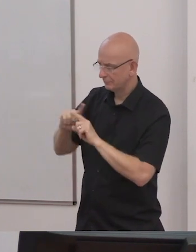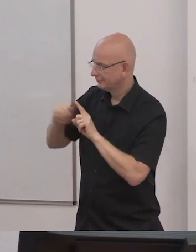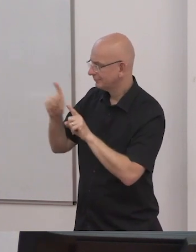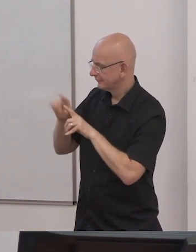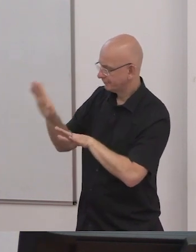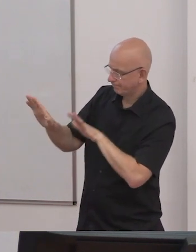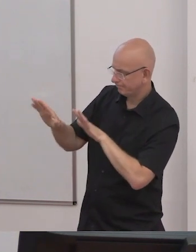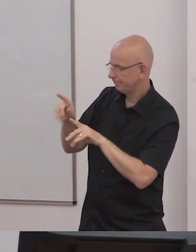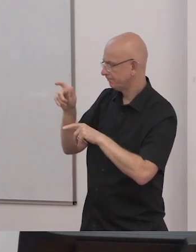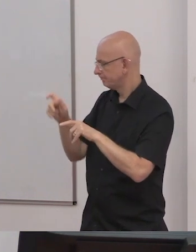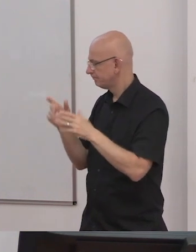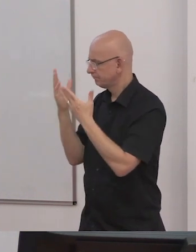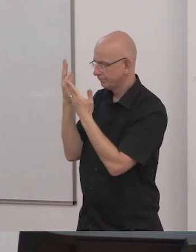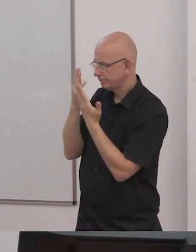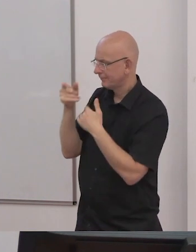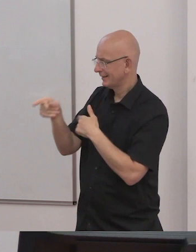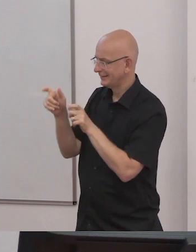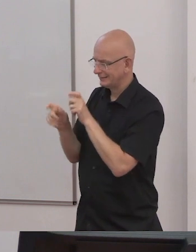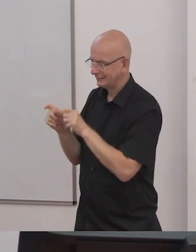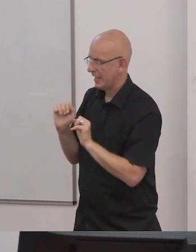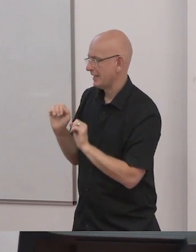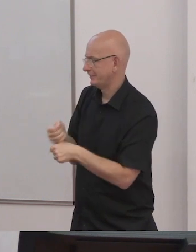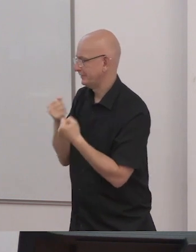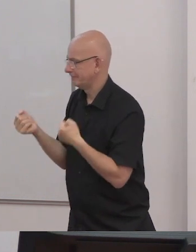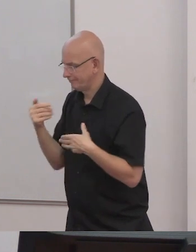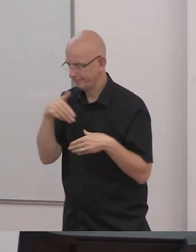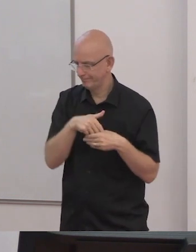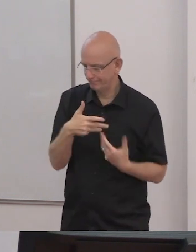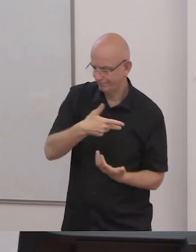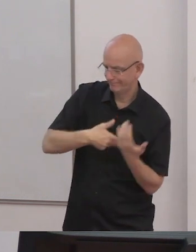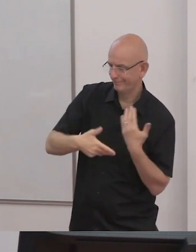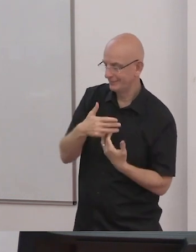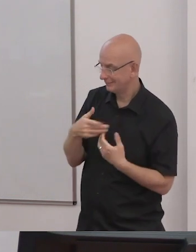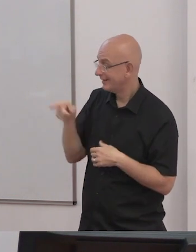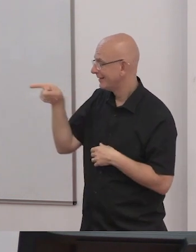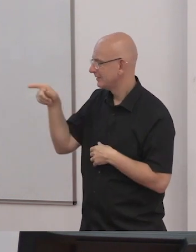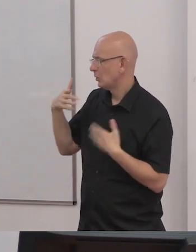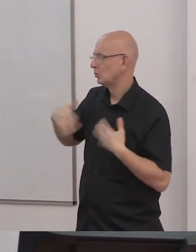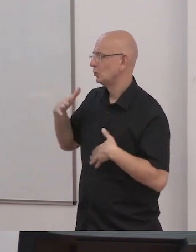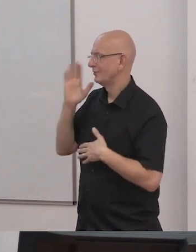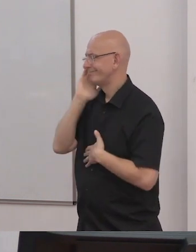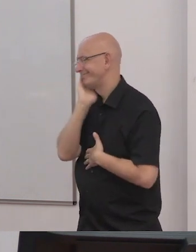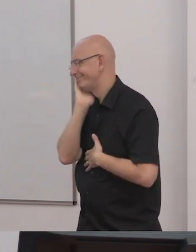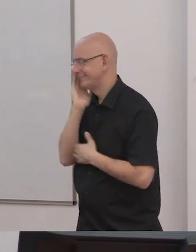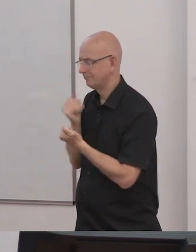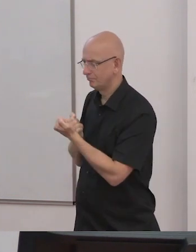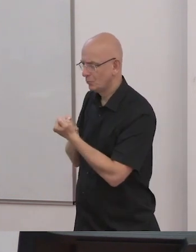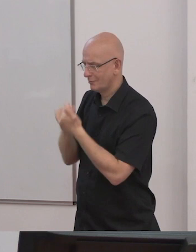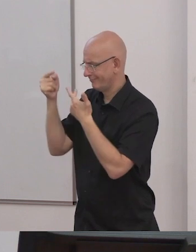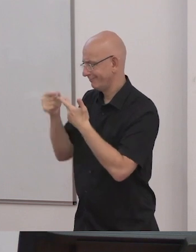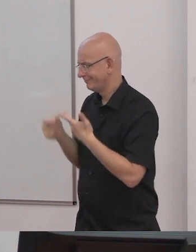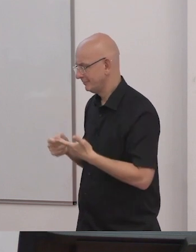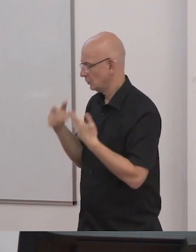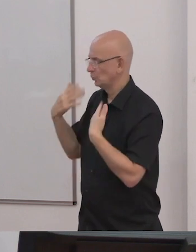needs are determined to be high and to be met too high to be met in the local